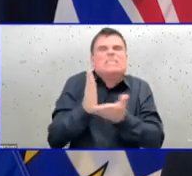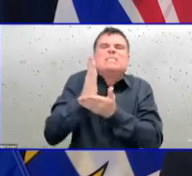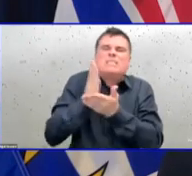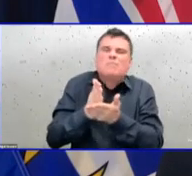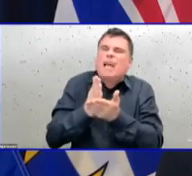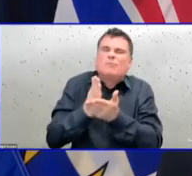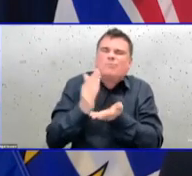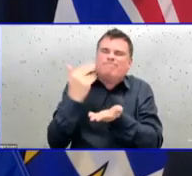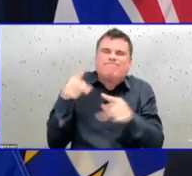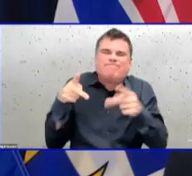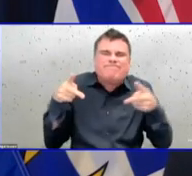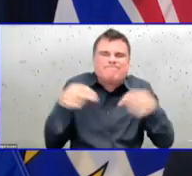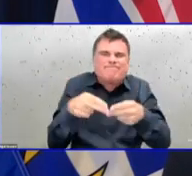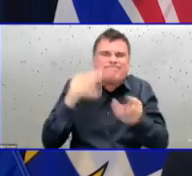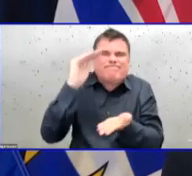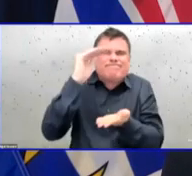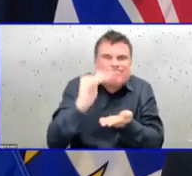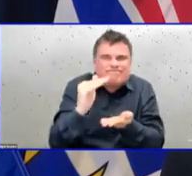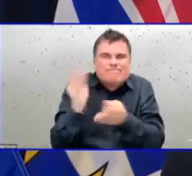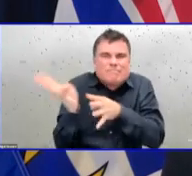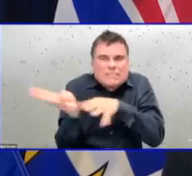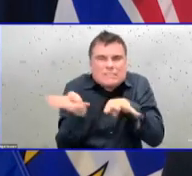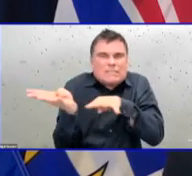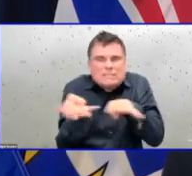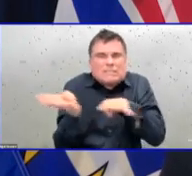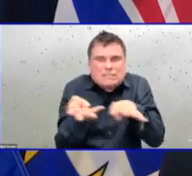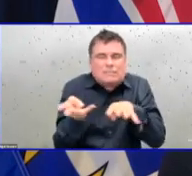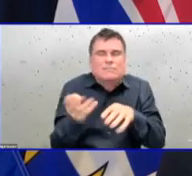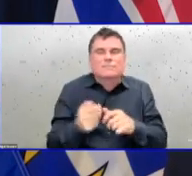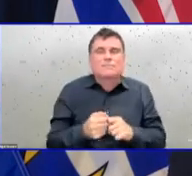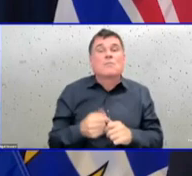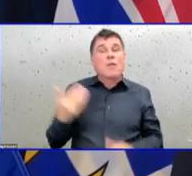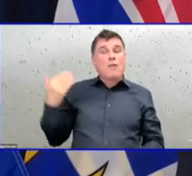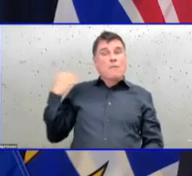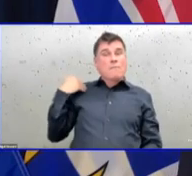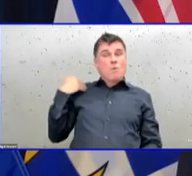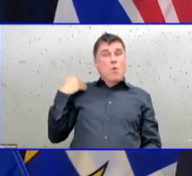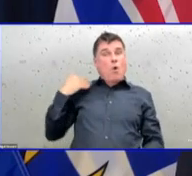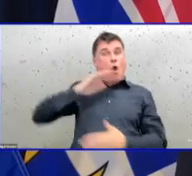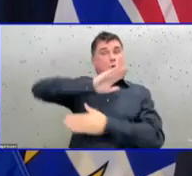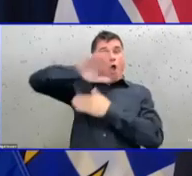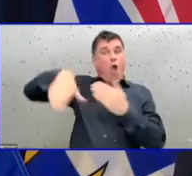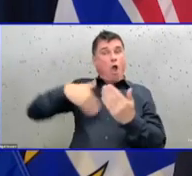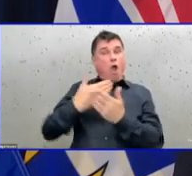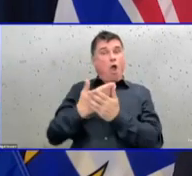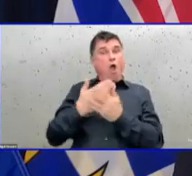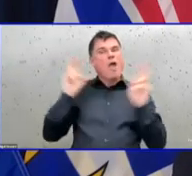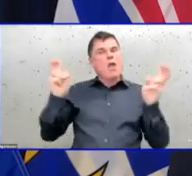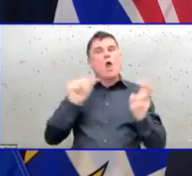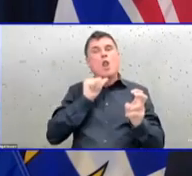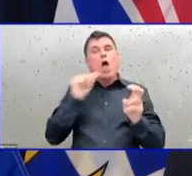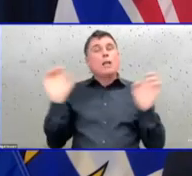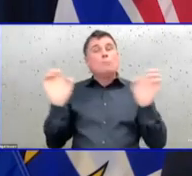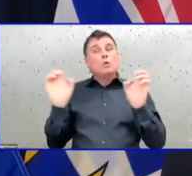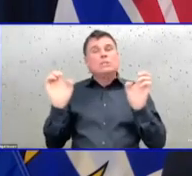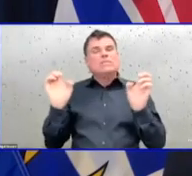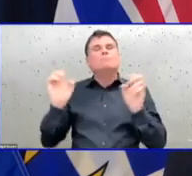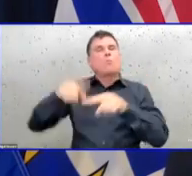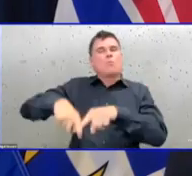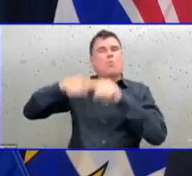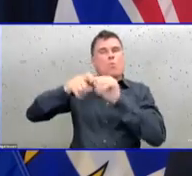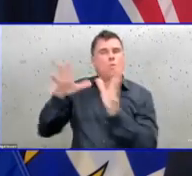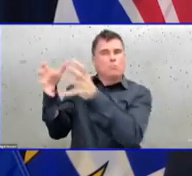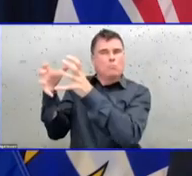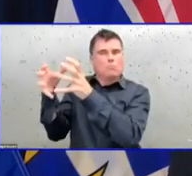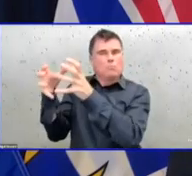surgeries were suspended across the province back in March and April of 2020, we noted that in addition to scheduled surgeries